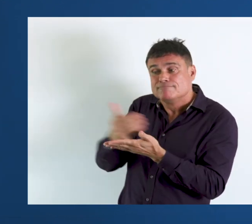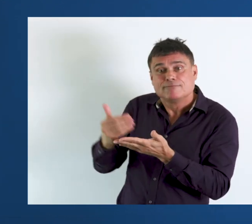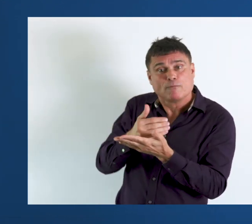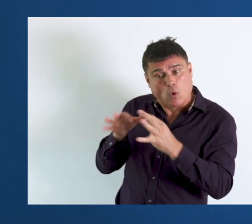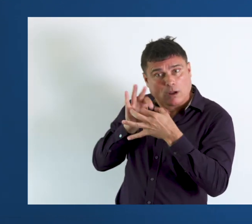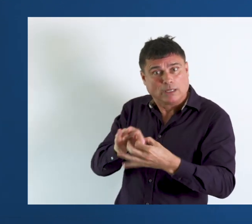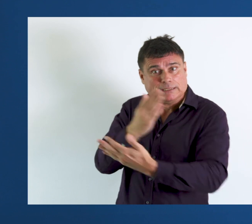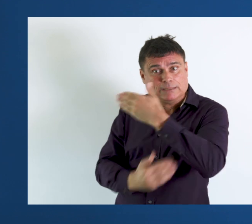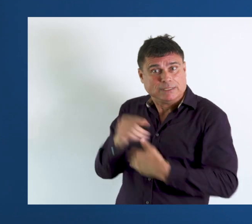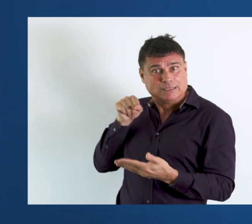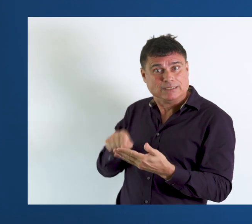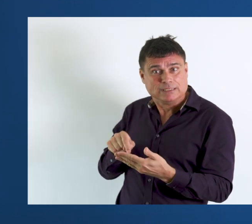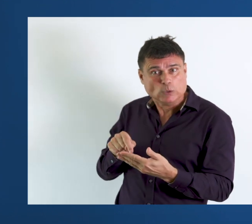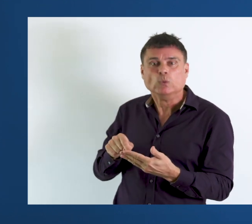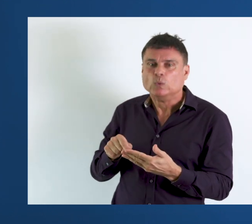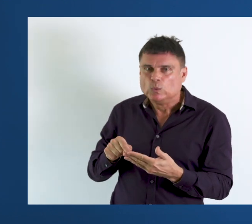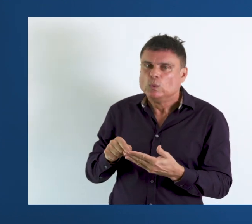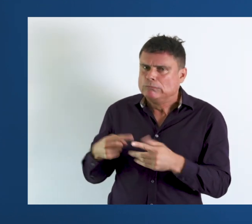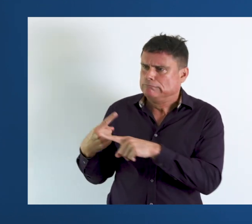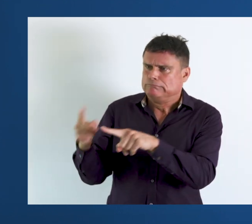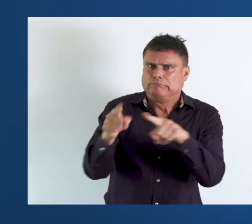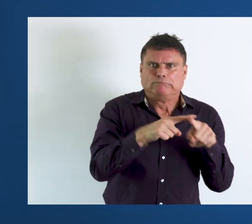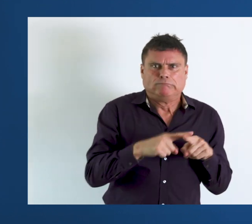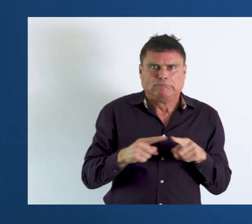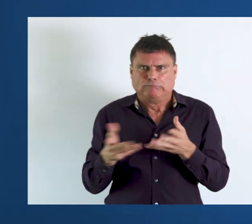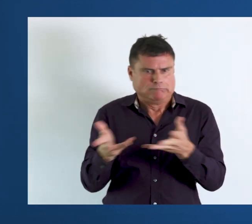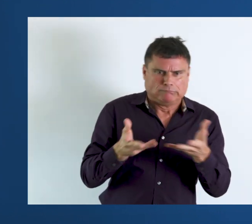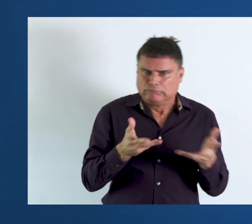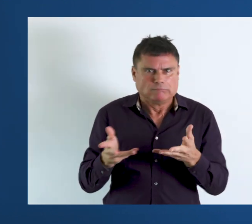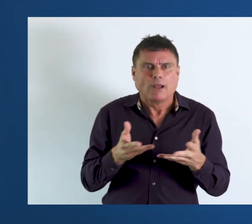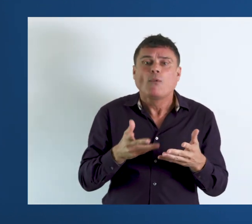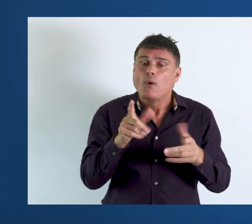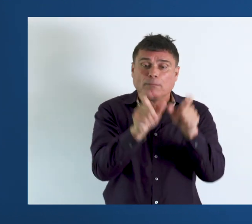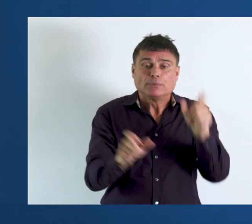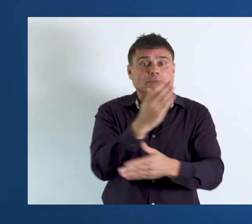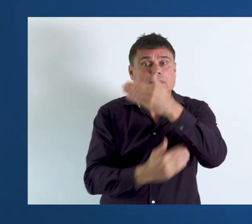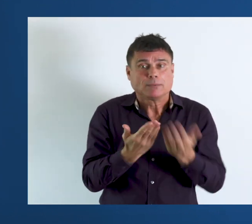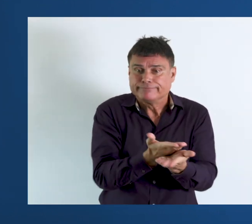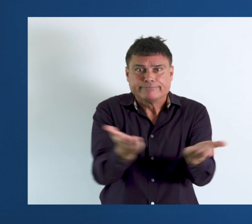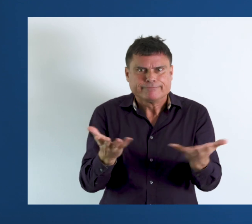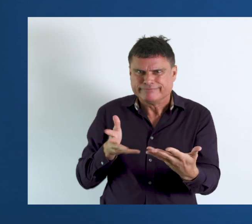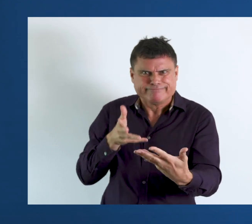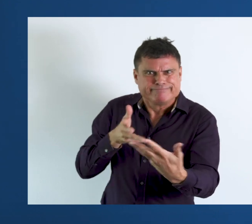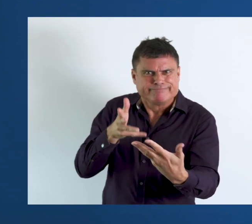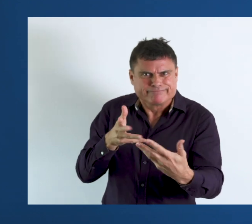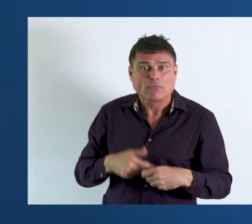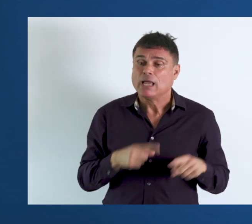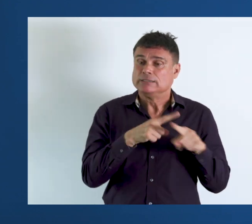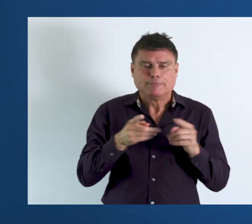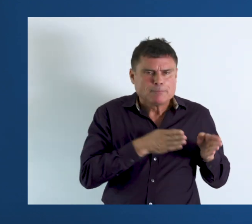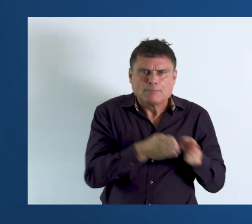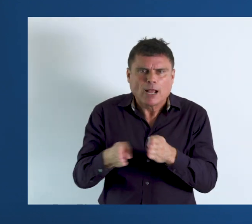efforts on disability had very different definitions of the disabled population. Also,